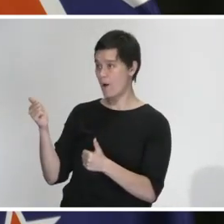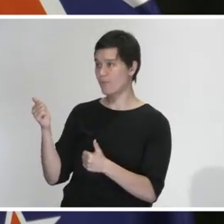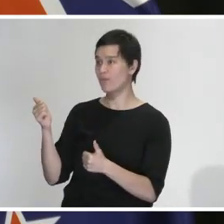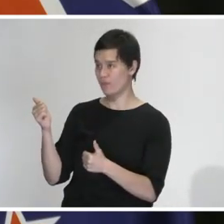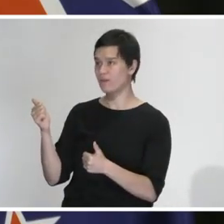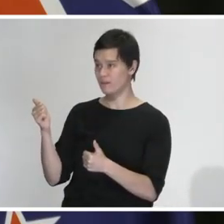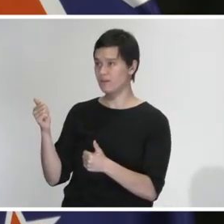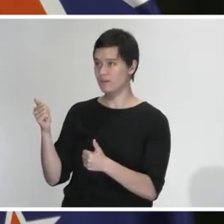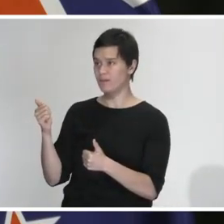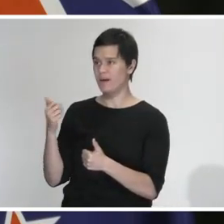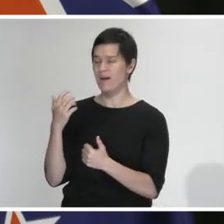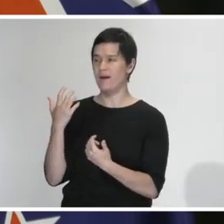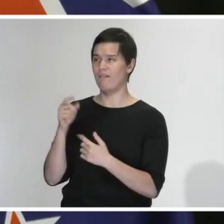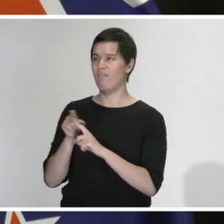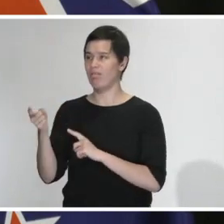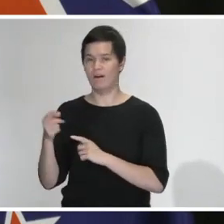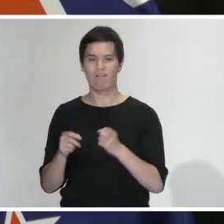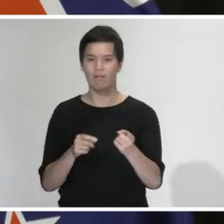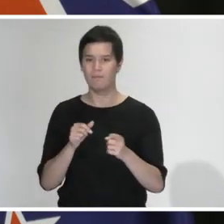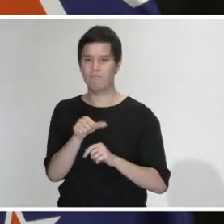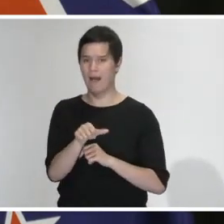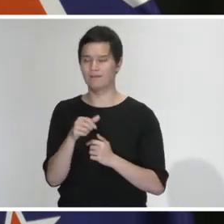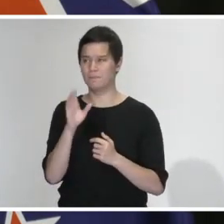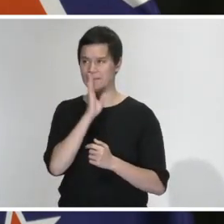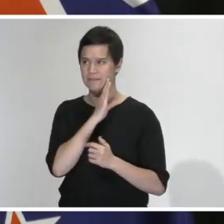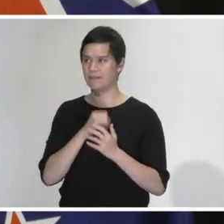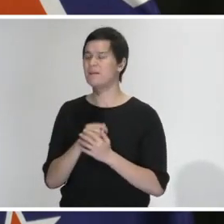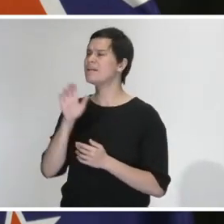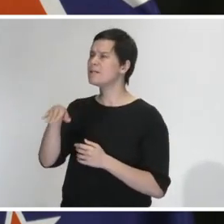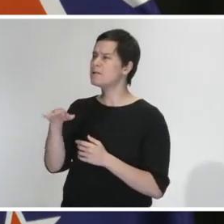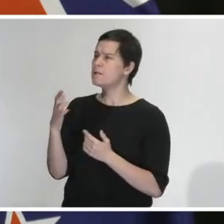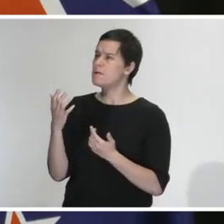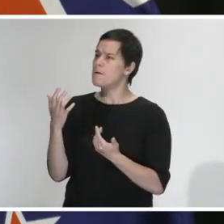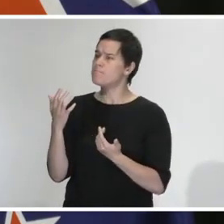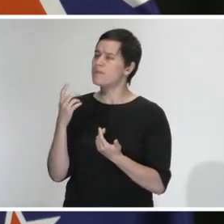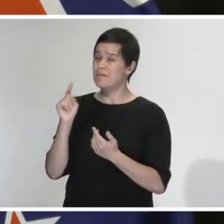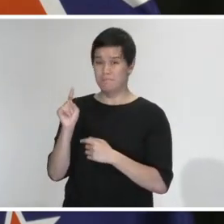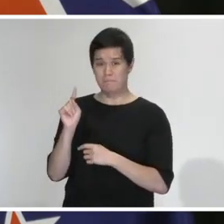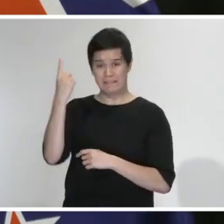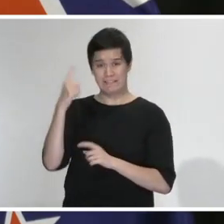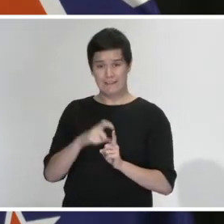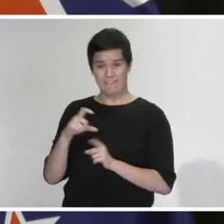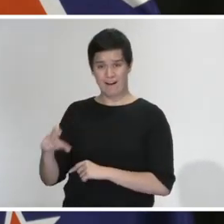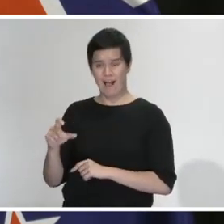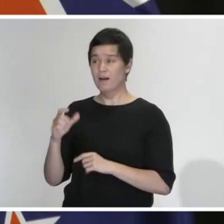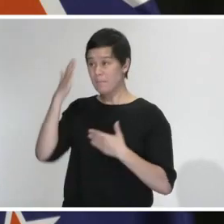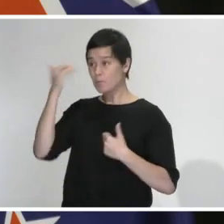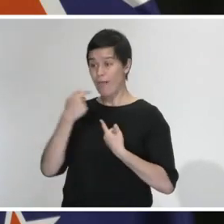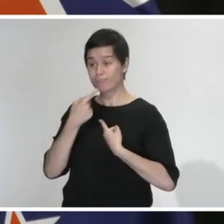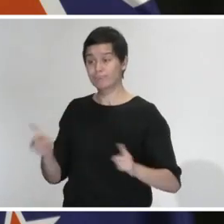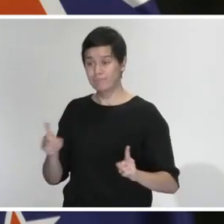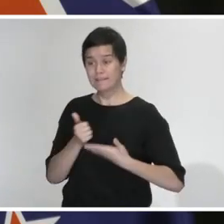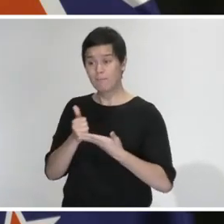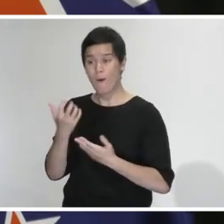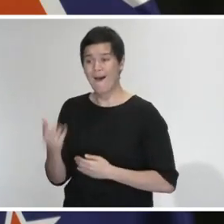though, Jo. He didn't manage to provide any information about how it's actually going to be rolled out, where people are going to be able to access